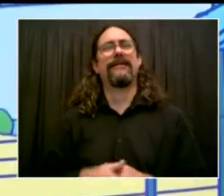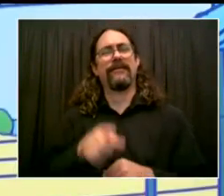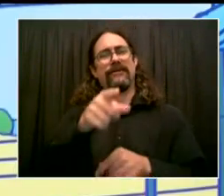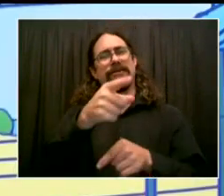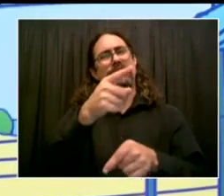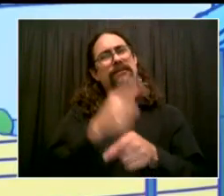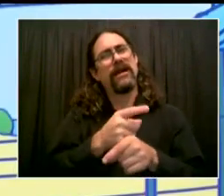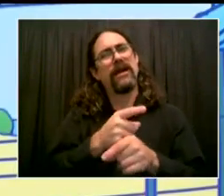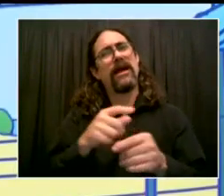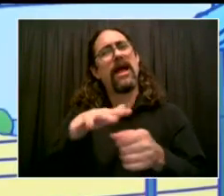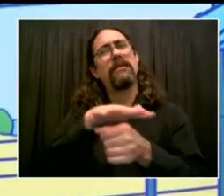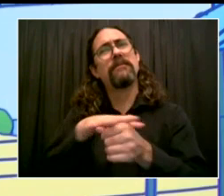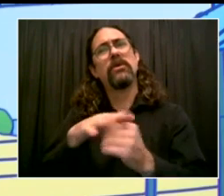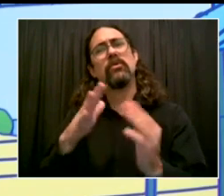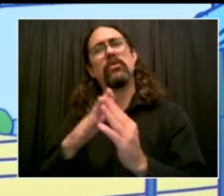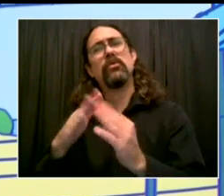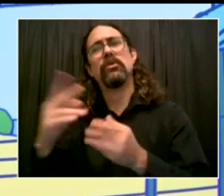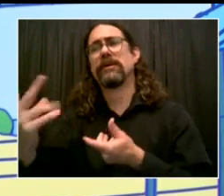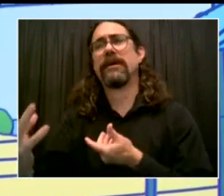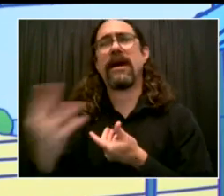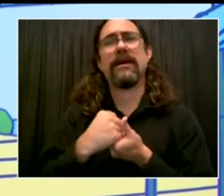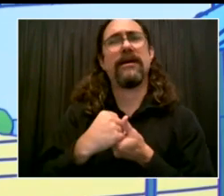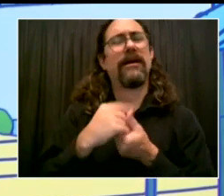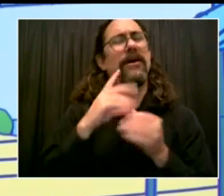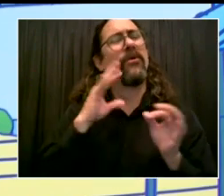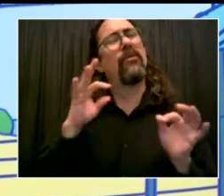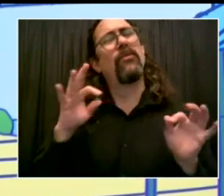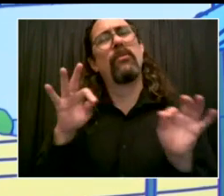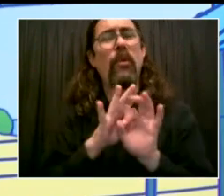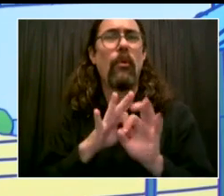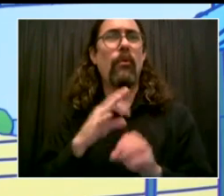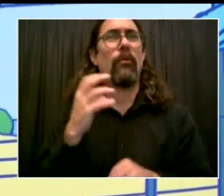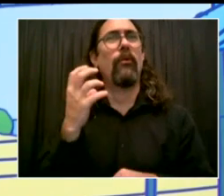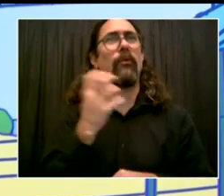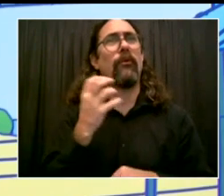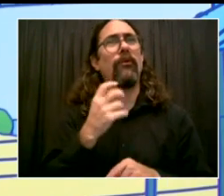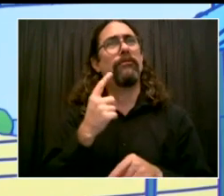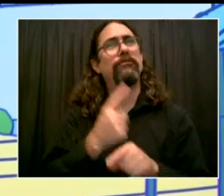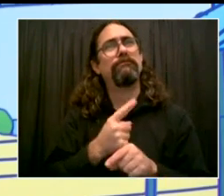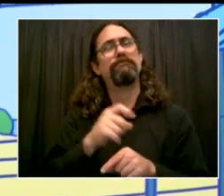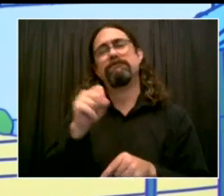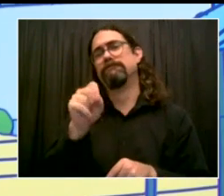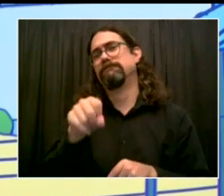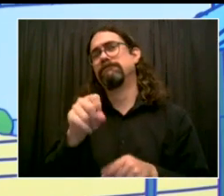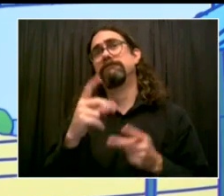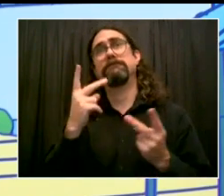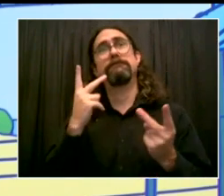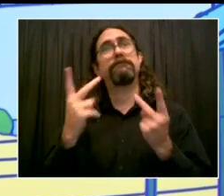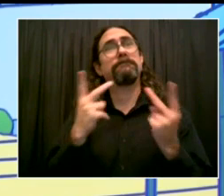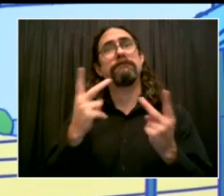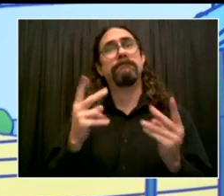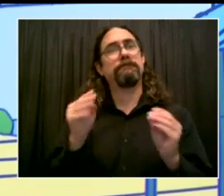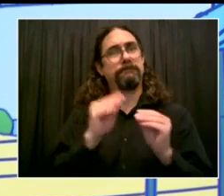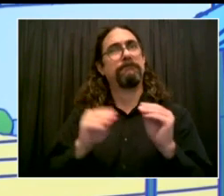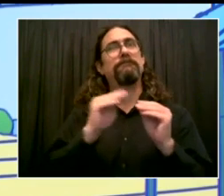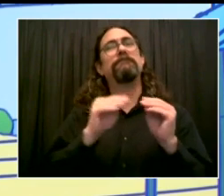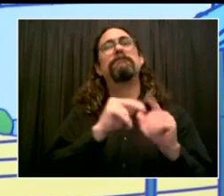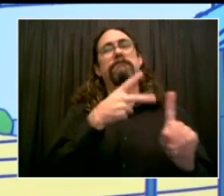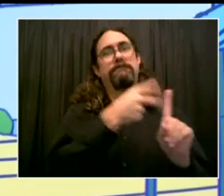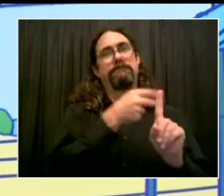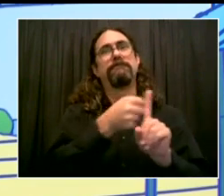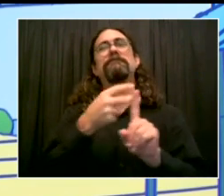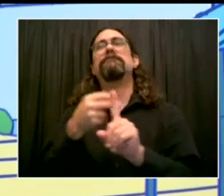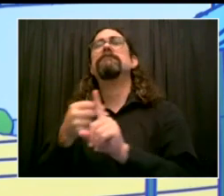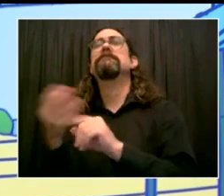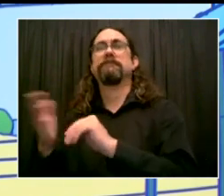That conversation has grown. More and more people have bought into vaccination, more and more people getting the answers they need, more and more community leaders coming forward. Thank